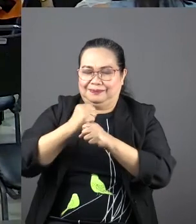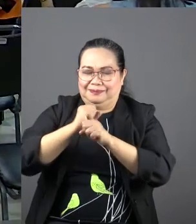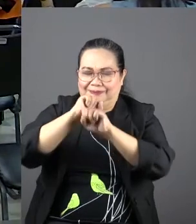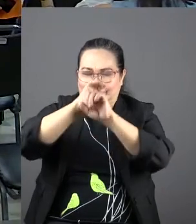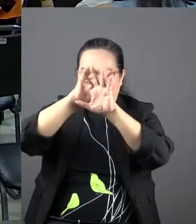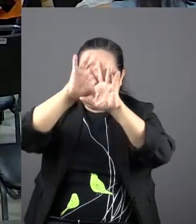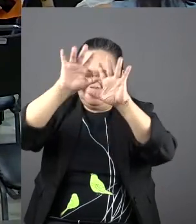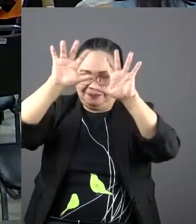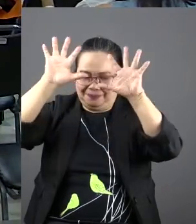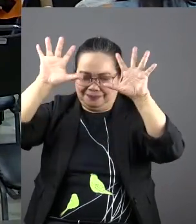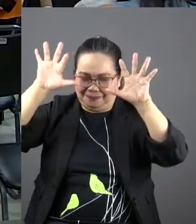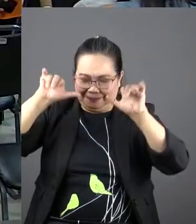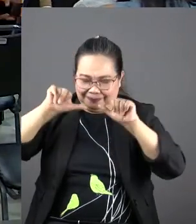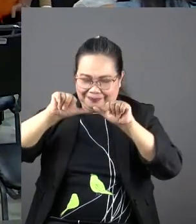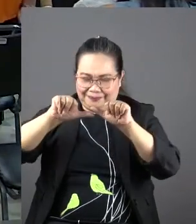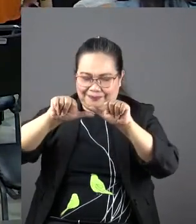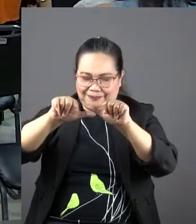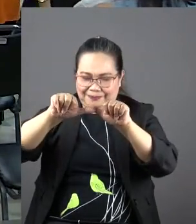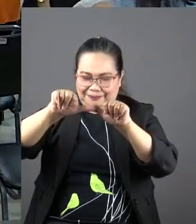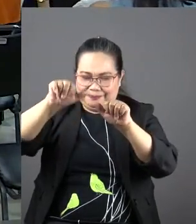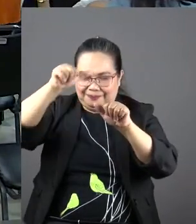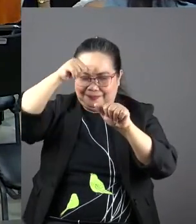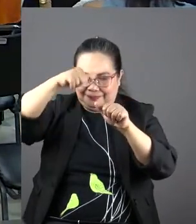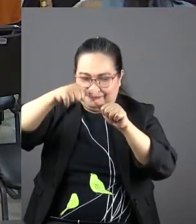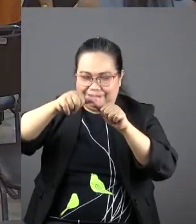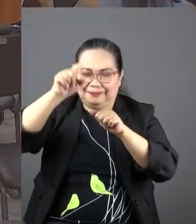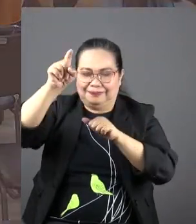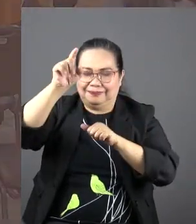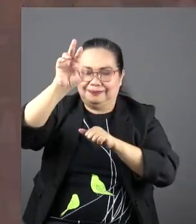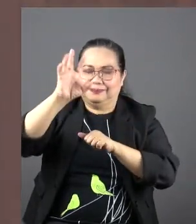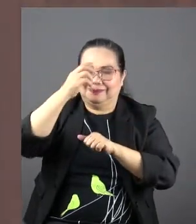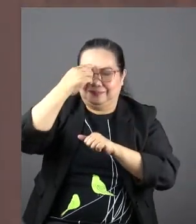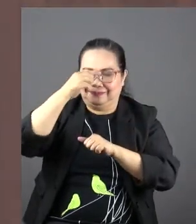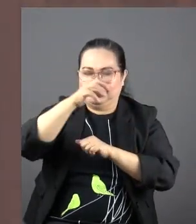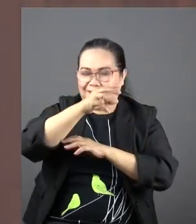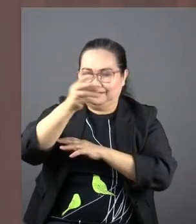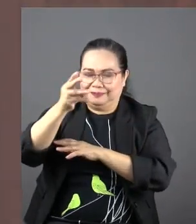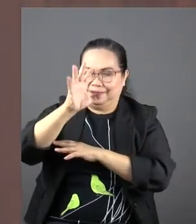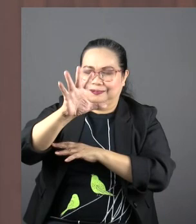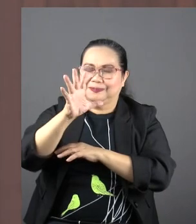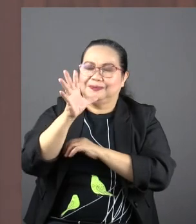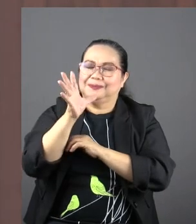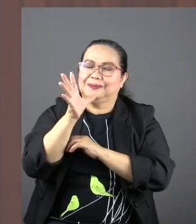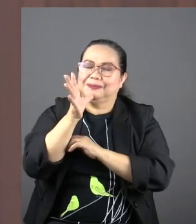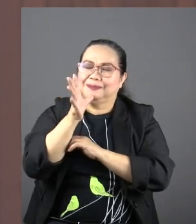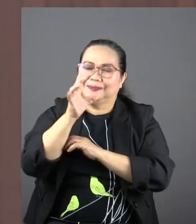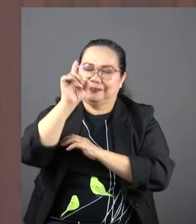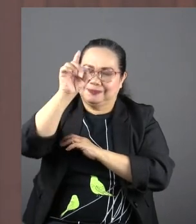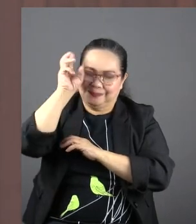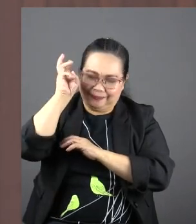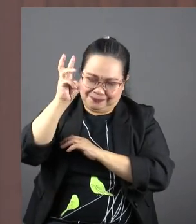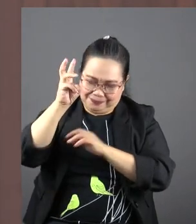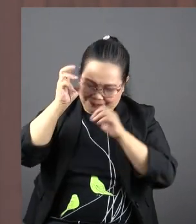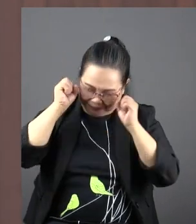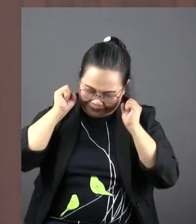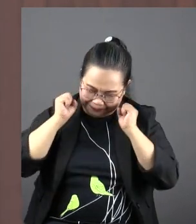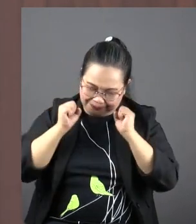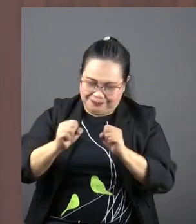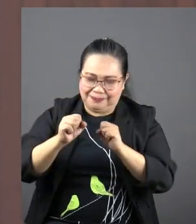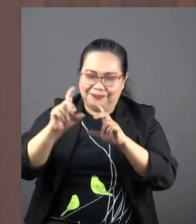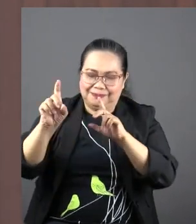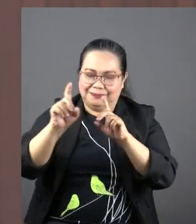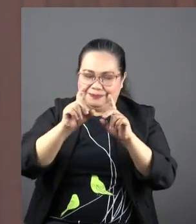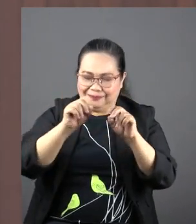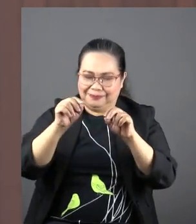God. Lord, remind them that you are for them in their motherhood. And you will enable them to do even the